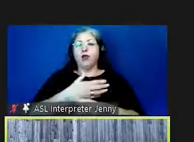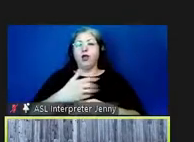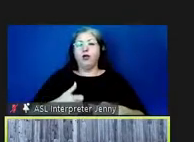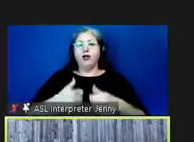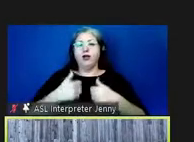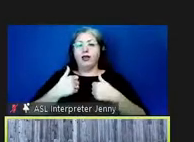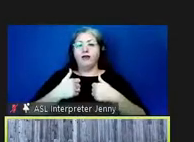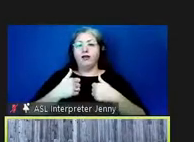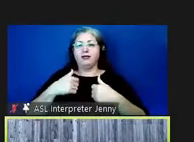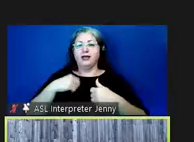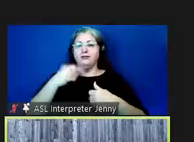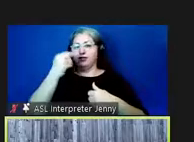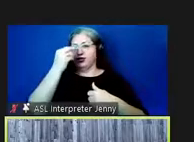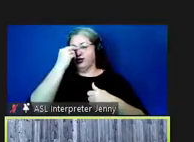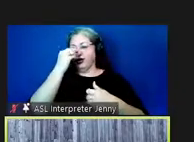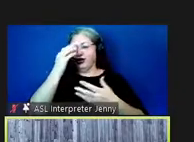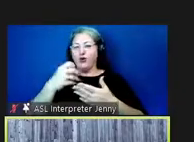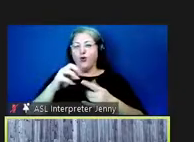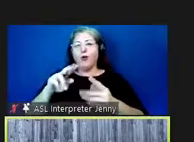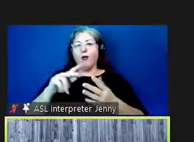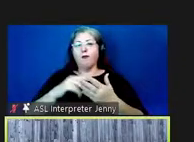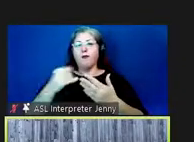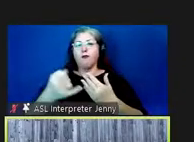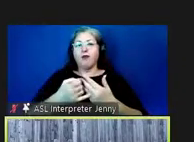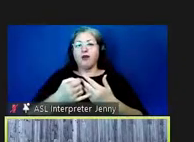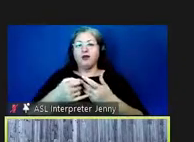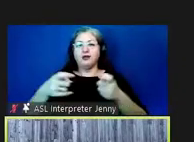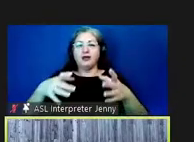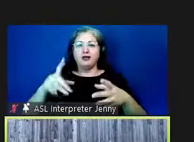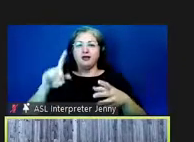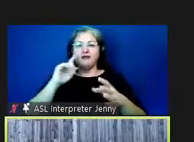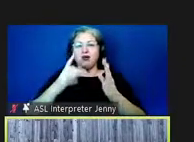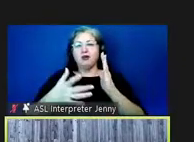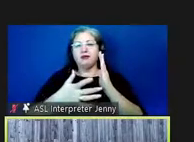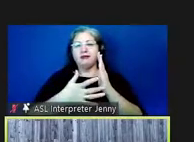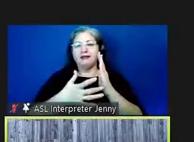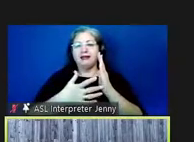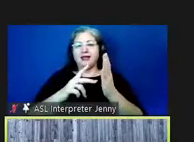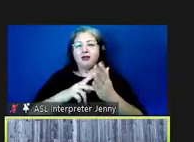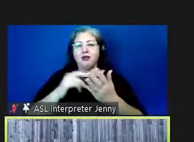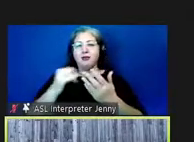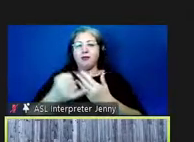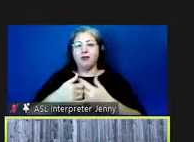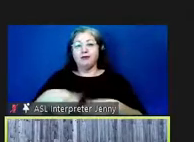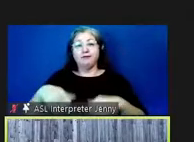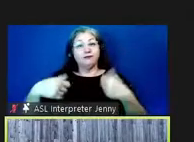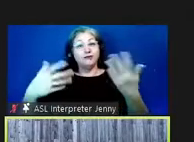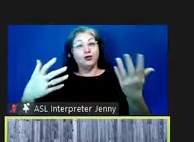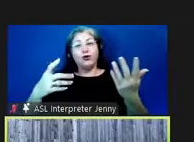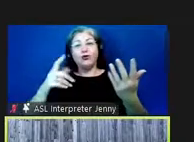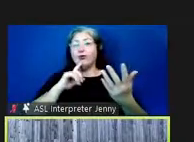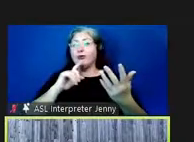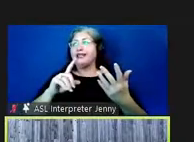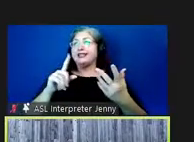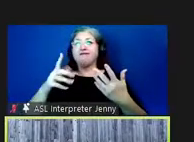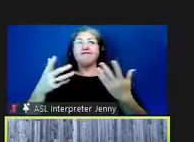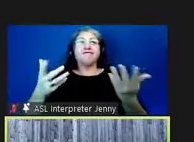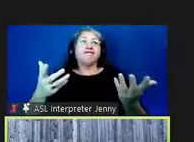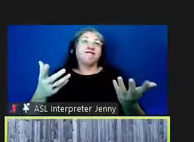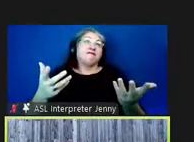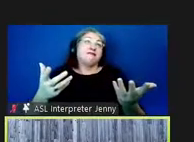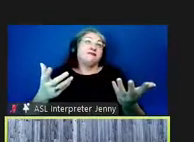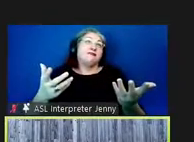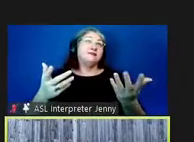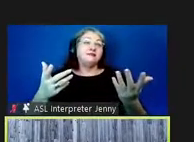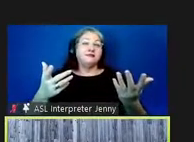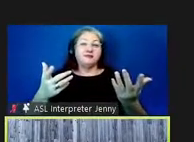a nerd herder or project manager for technical projects so it just kind of like